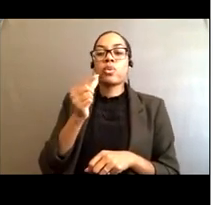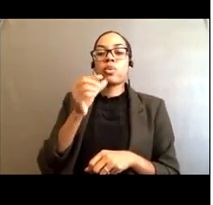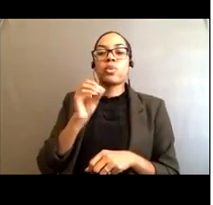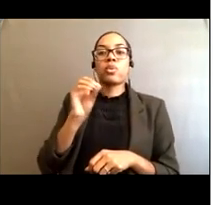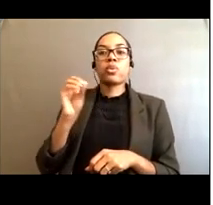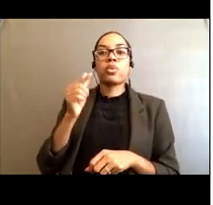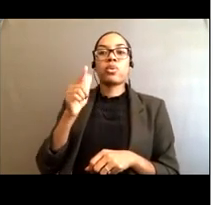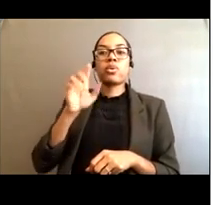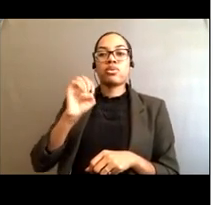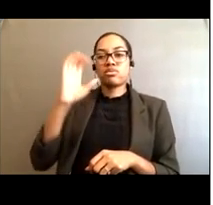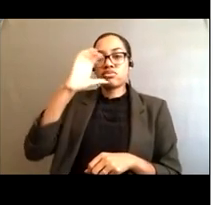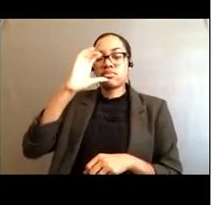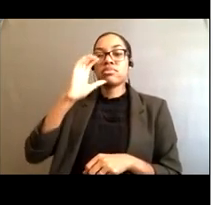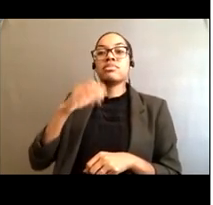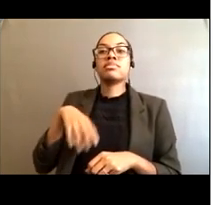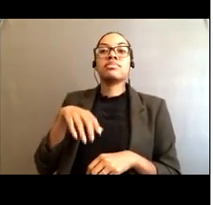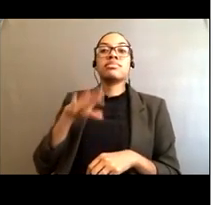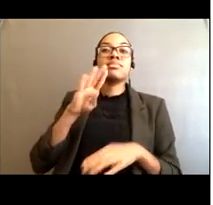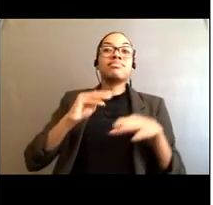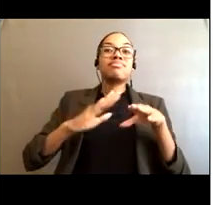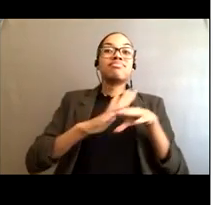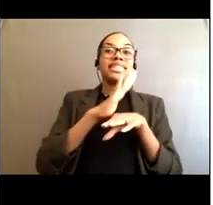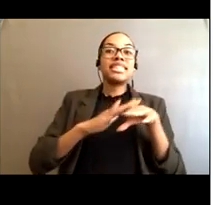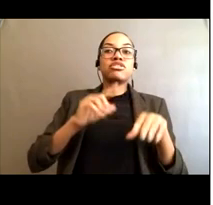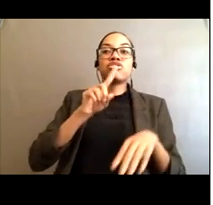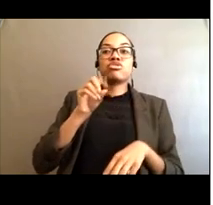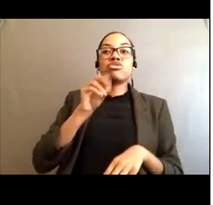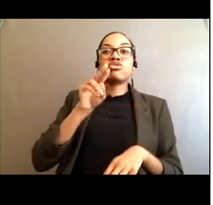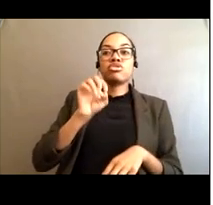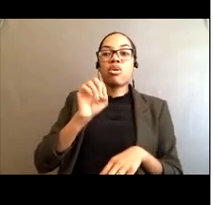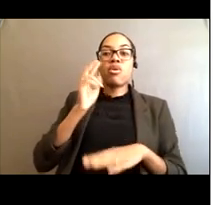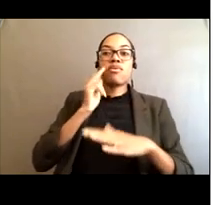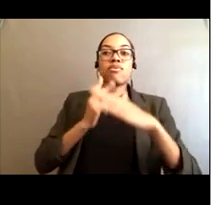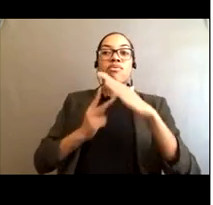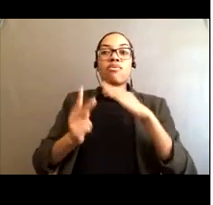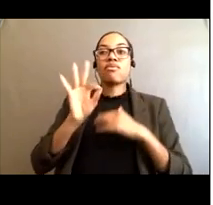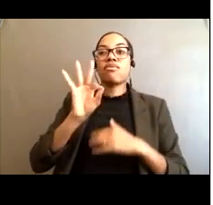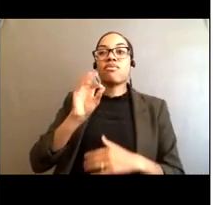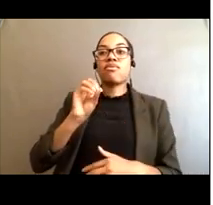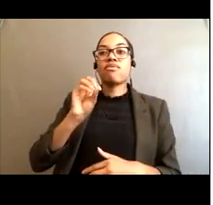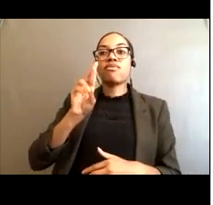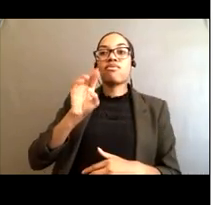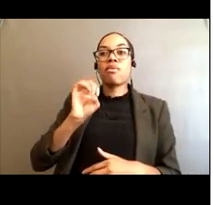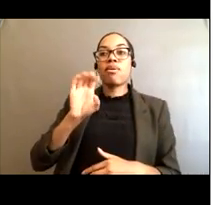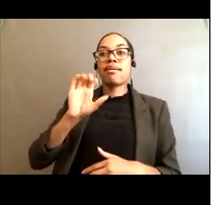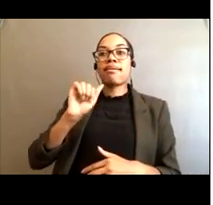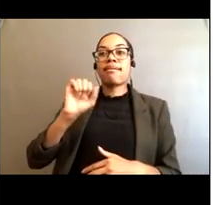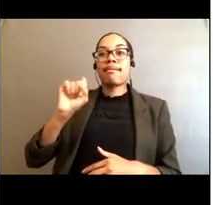beach surf zone forecasts and your National Weather Service office and you'll get that information.